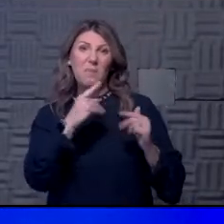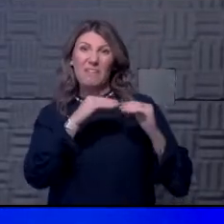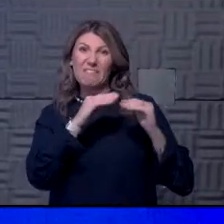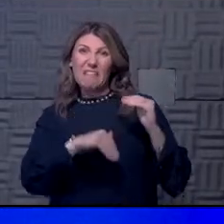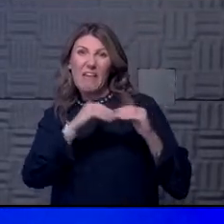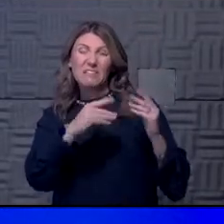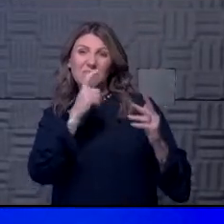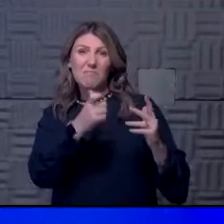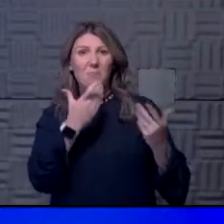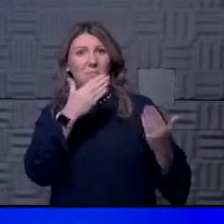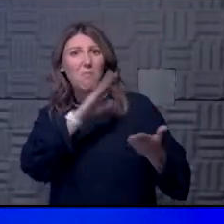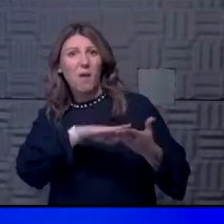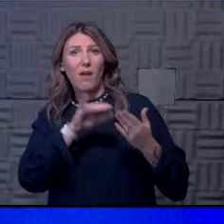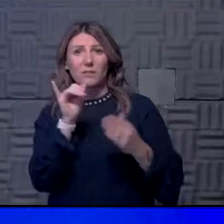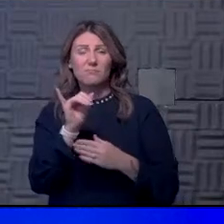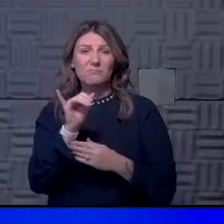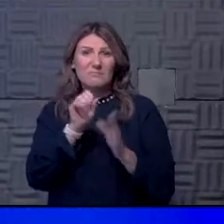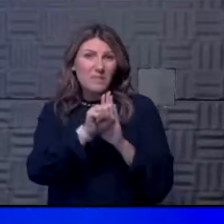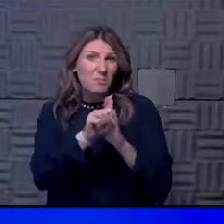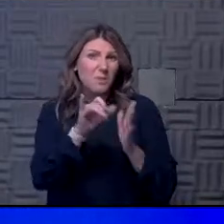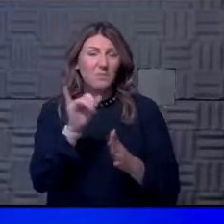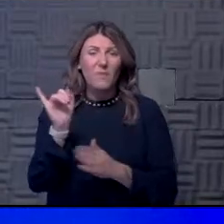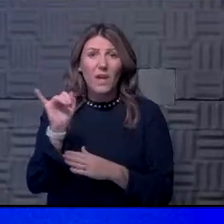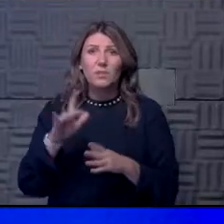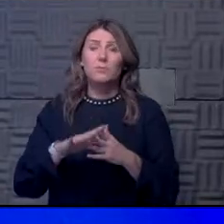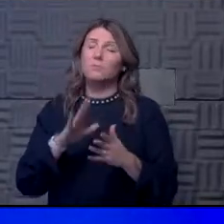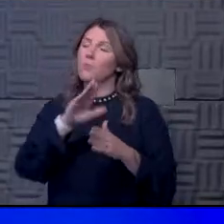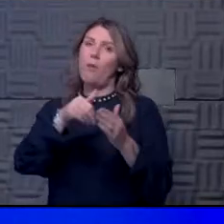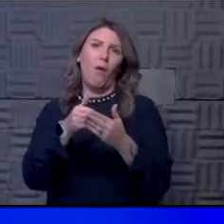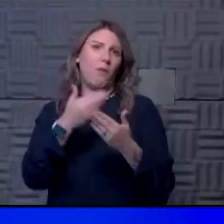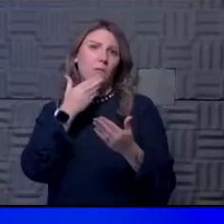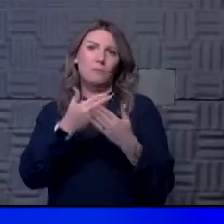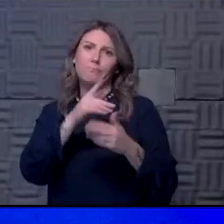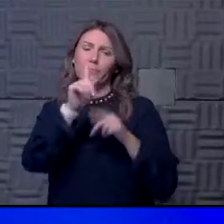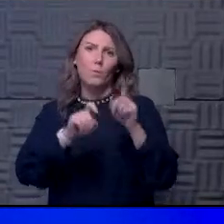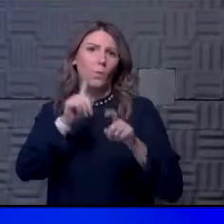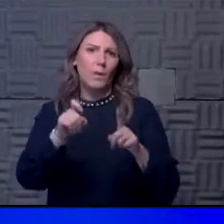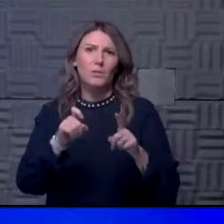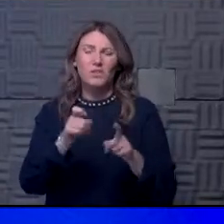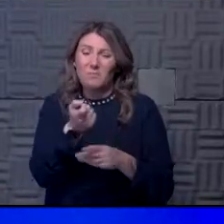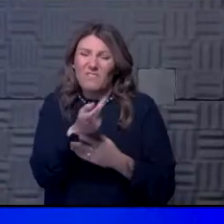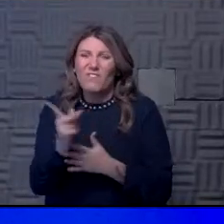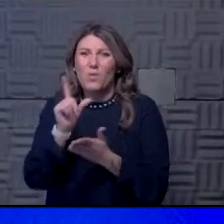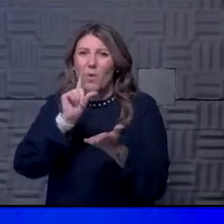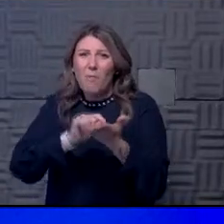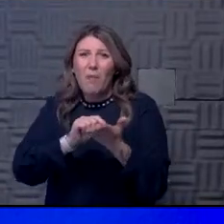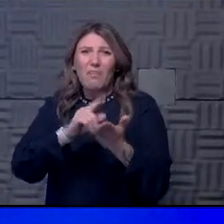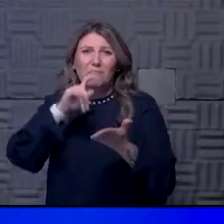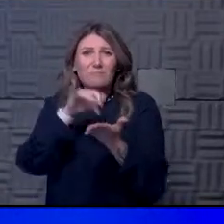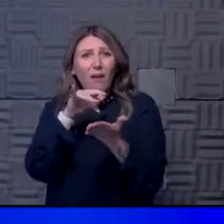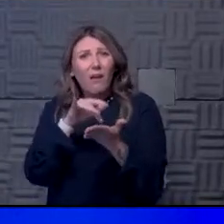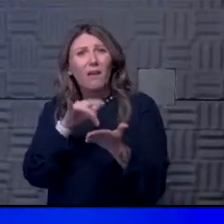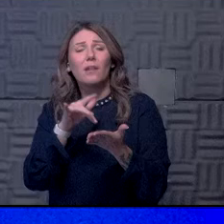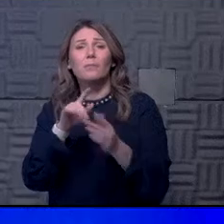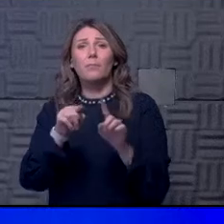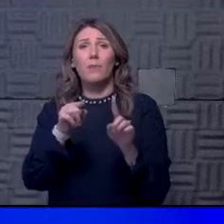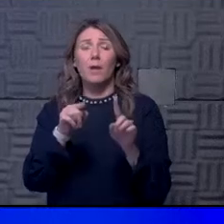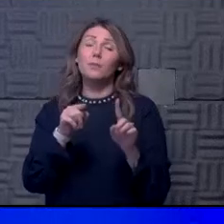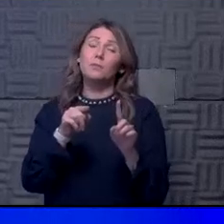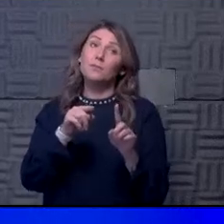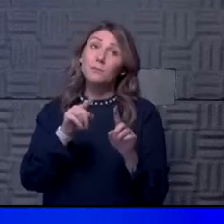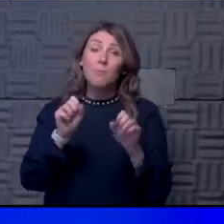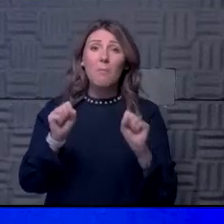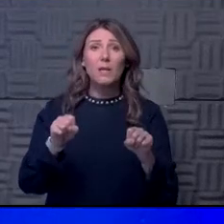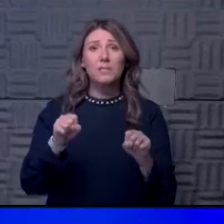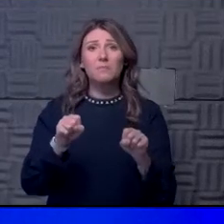symptoms. So those are all good questions. We are still looking at that. There have been very few published cases, but there certainly is the possibility